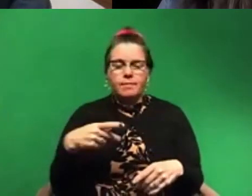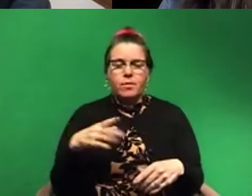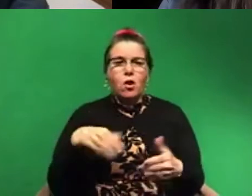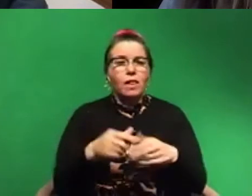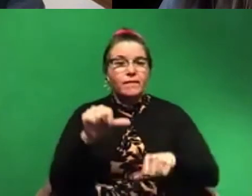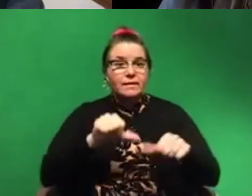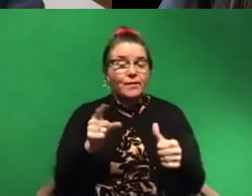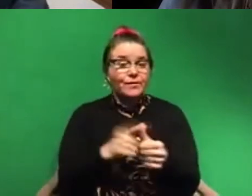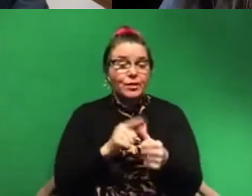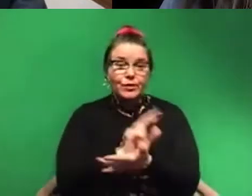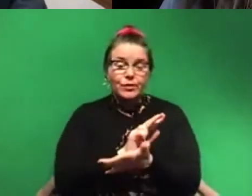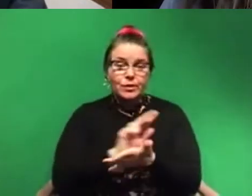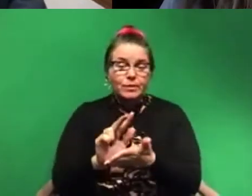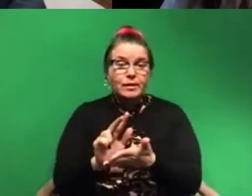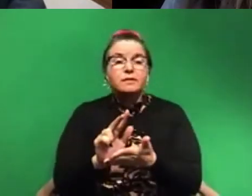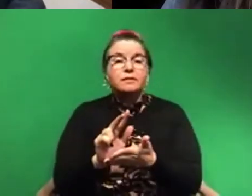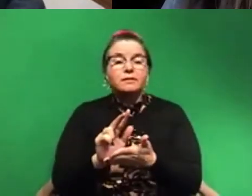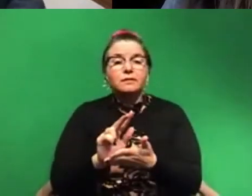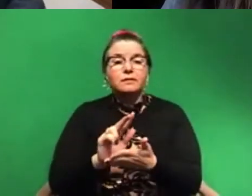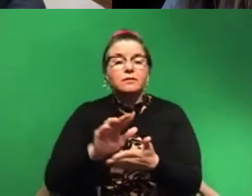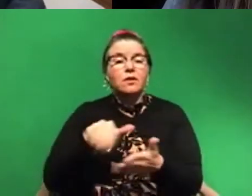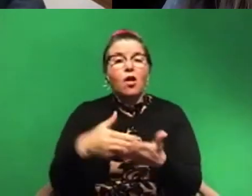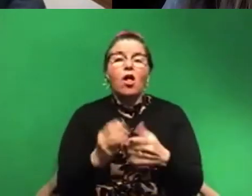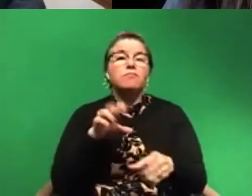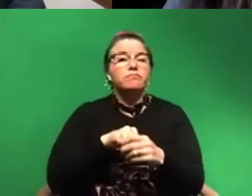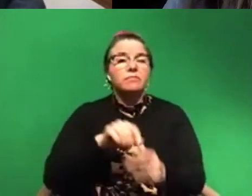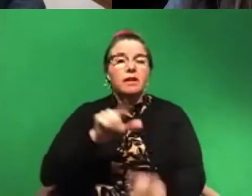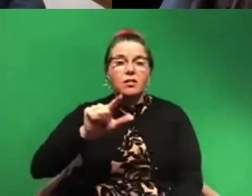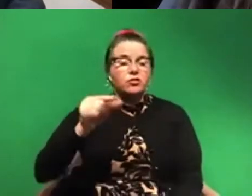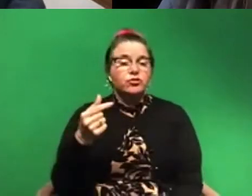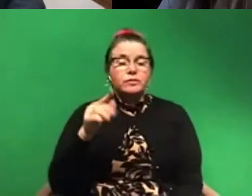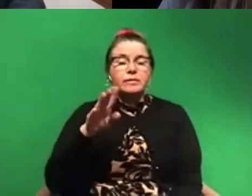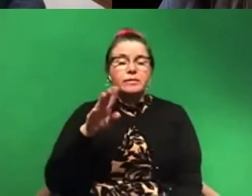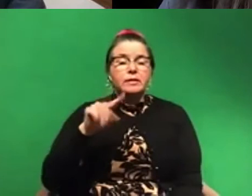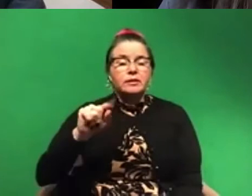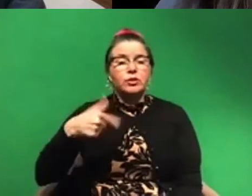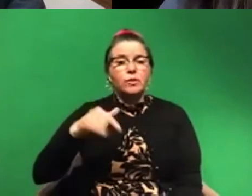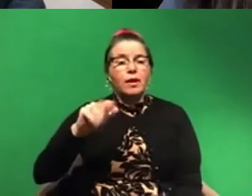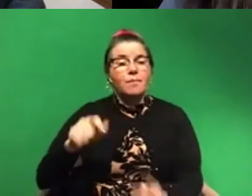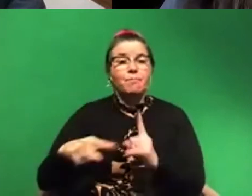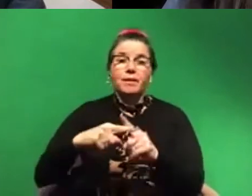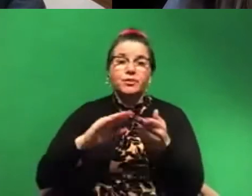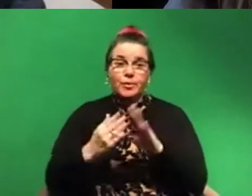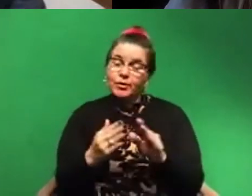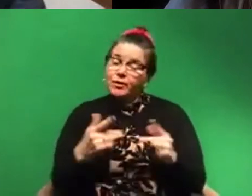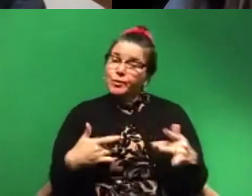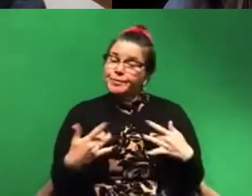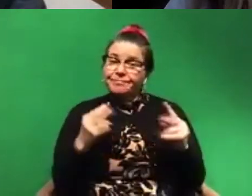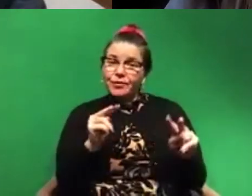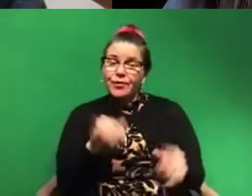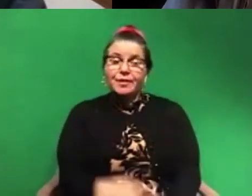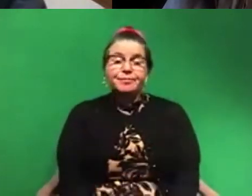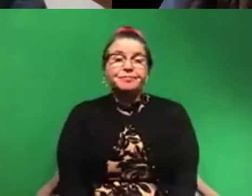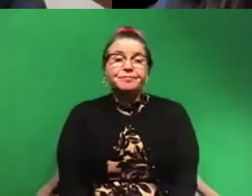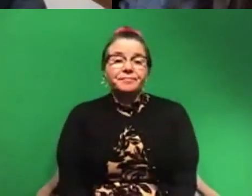all part of the LGBTQIA plus community. But really, they're just going be talking about their science. So we just want to